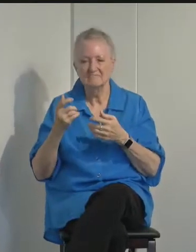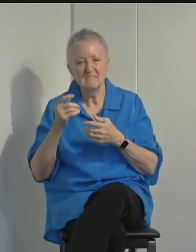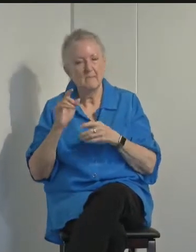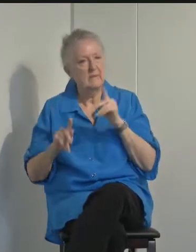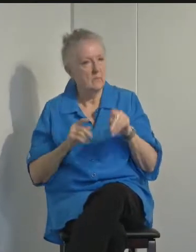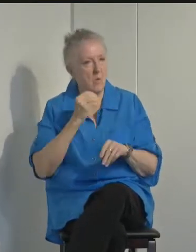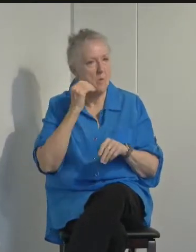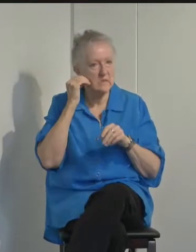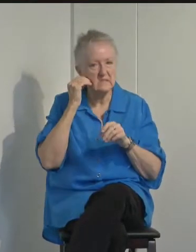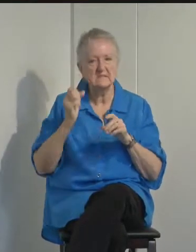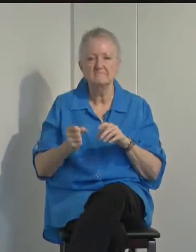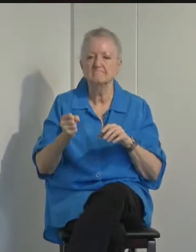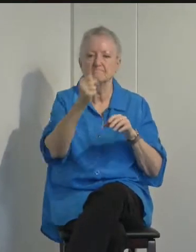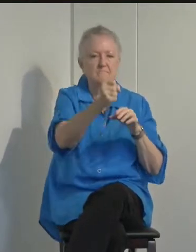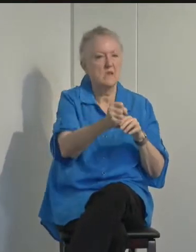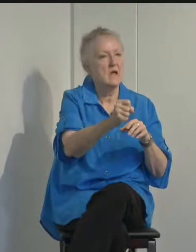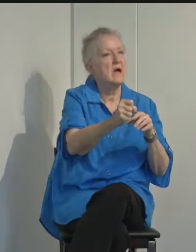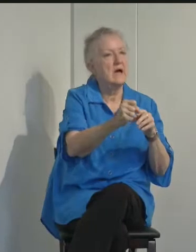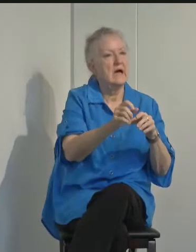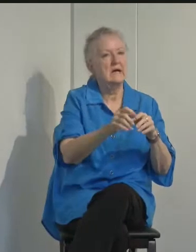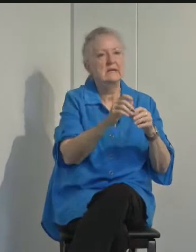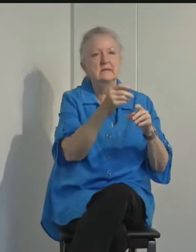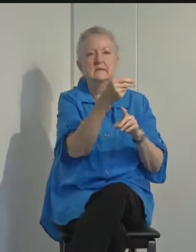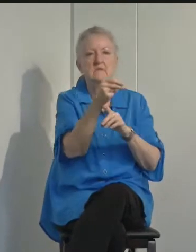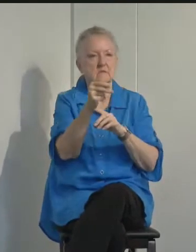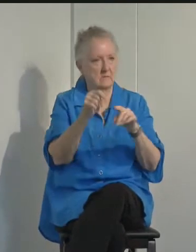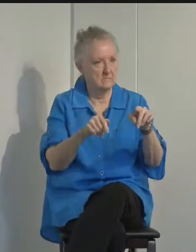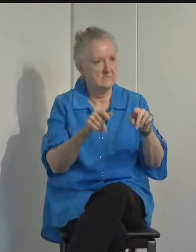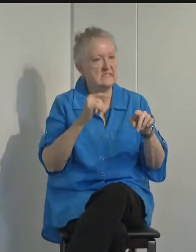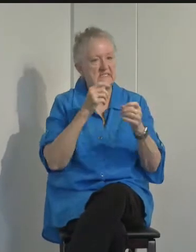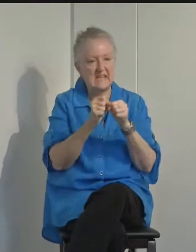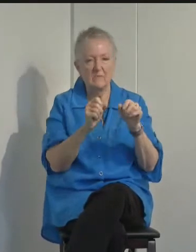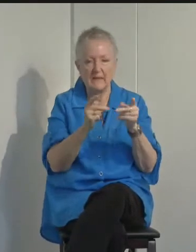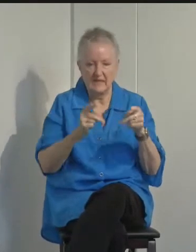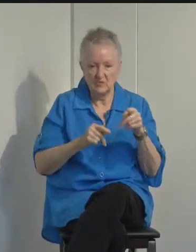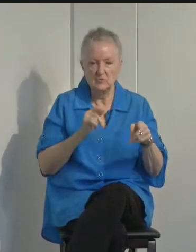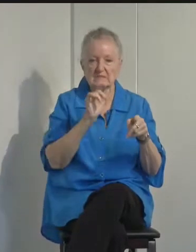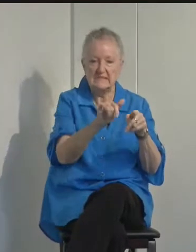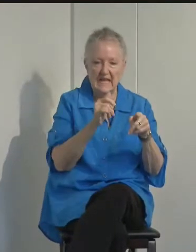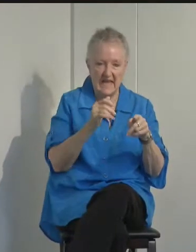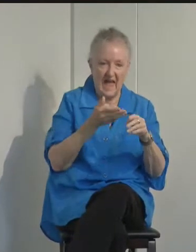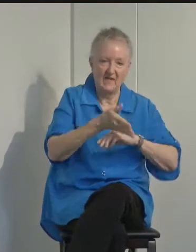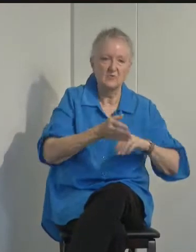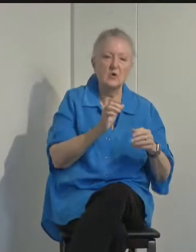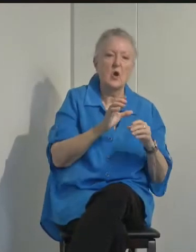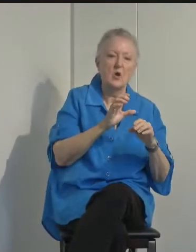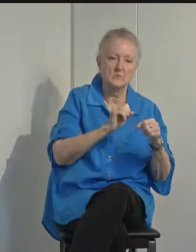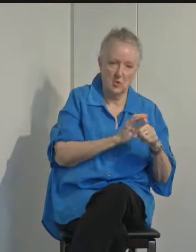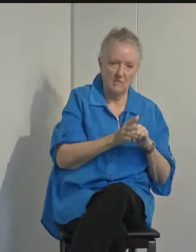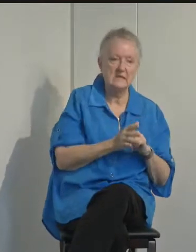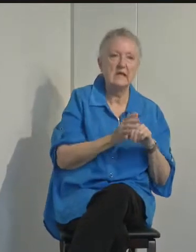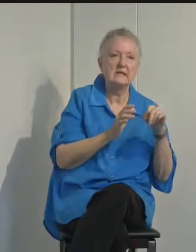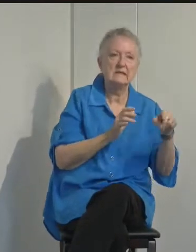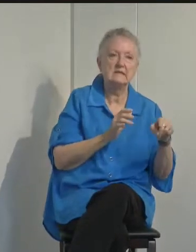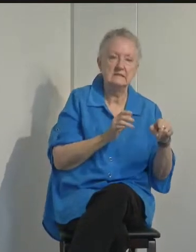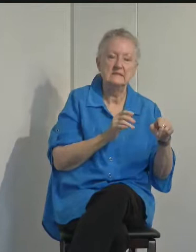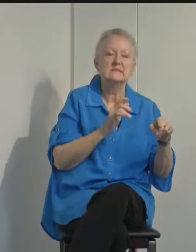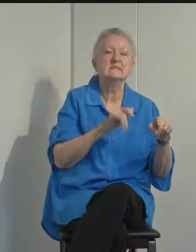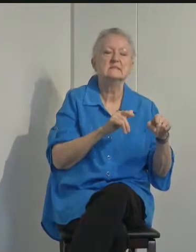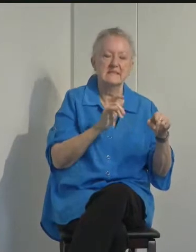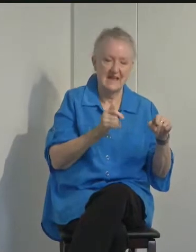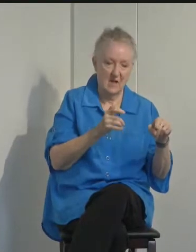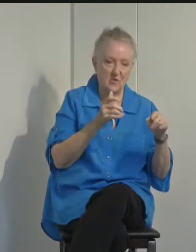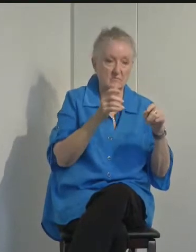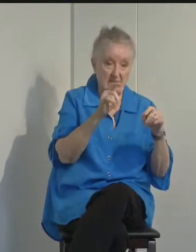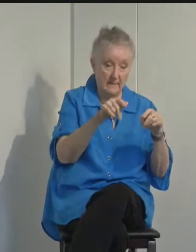homelessness. Originally created to provide people with a safe place to stay from COVID-19, the program is now helping people transition